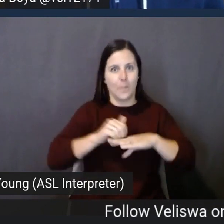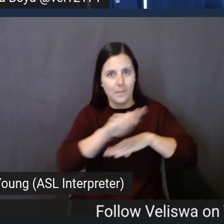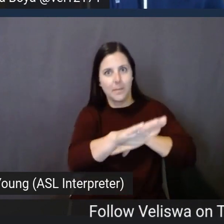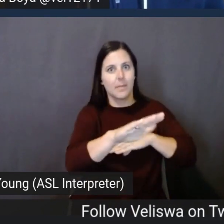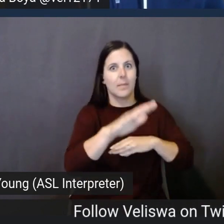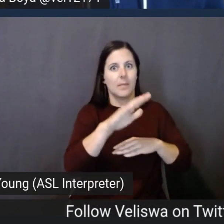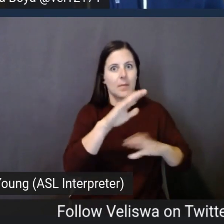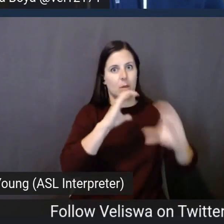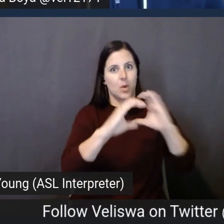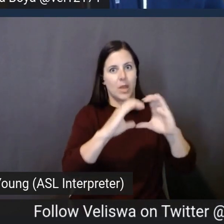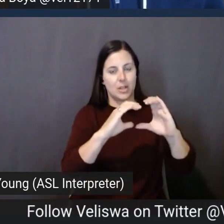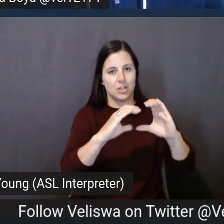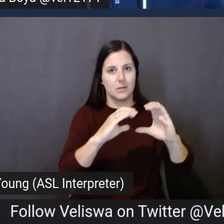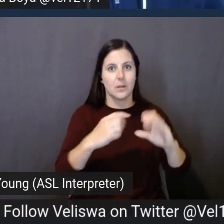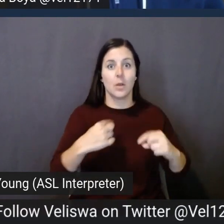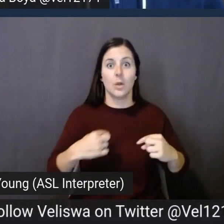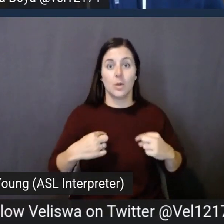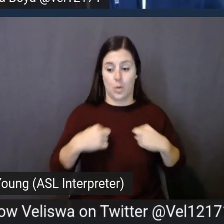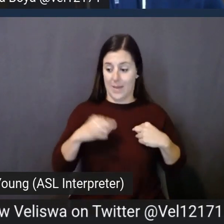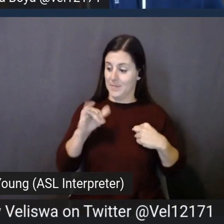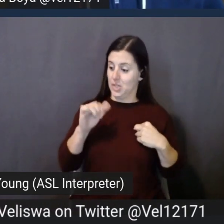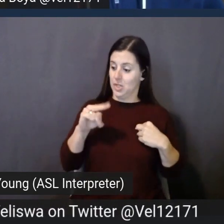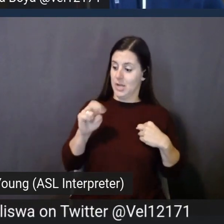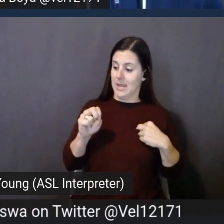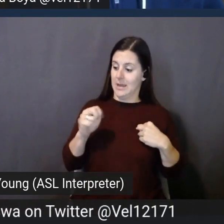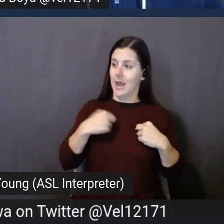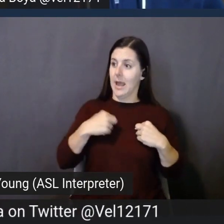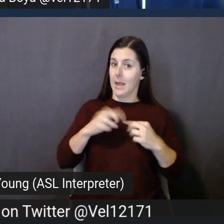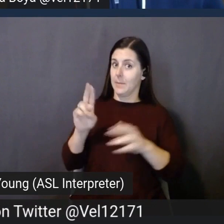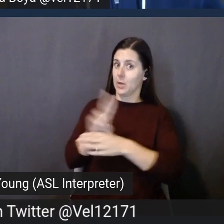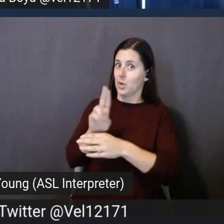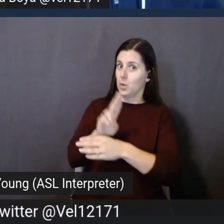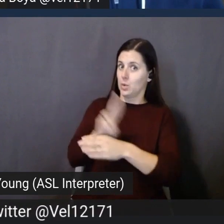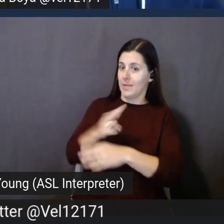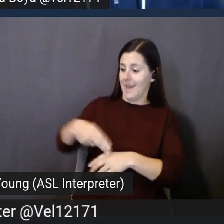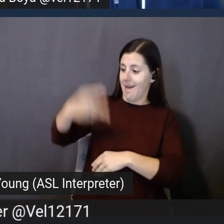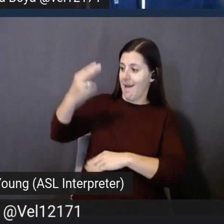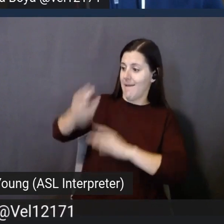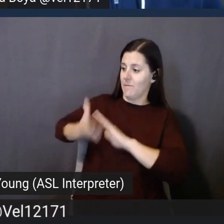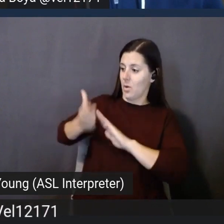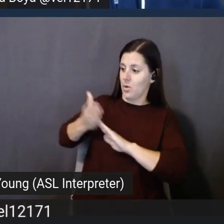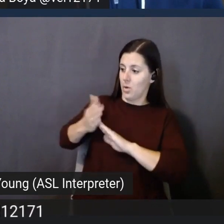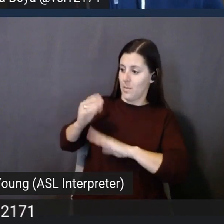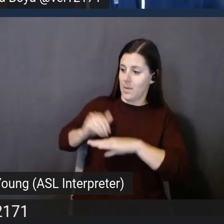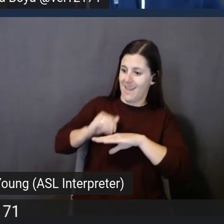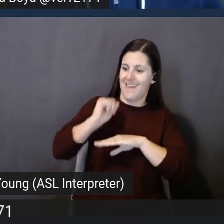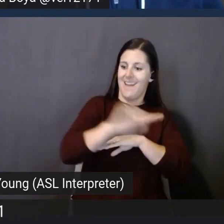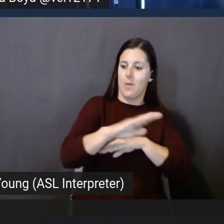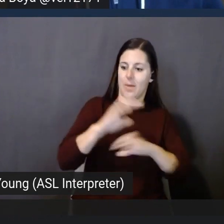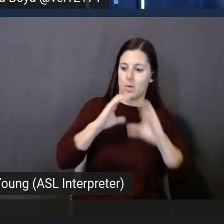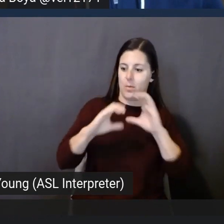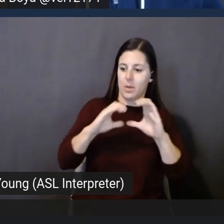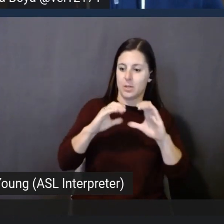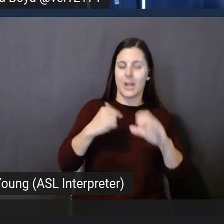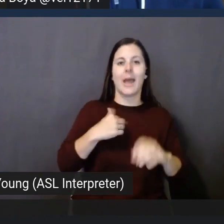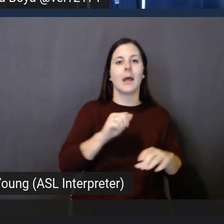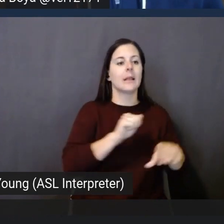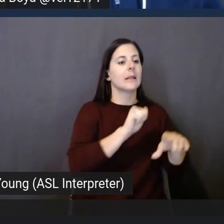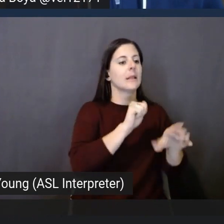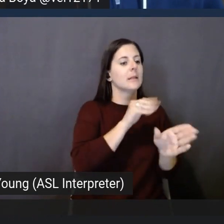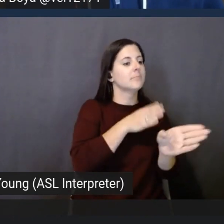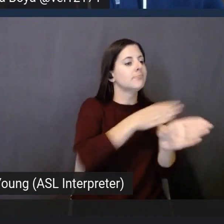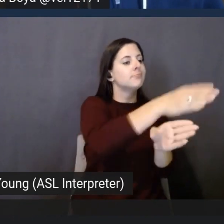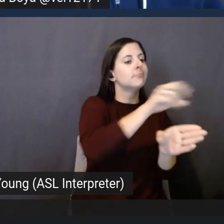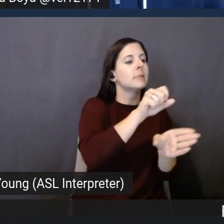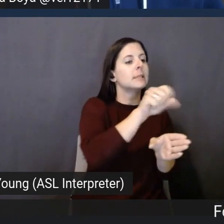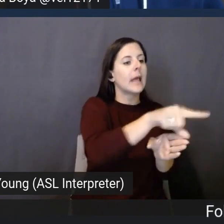me, can do is I can use high-volume outbound communications from Amazon Connect and send reminders to these different customers,